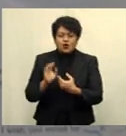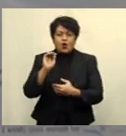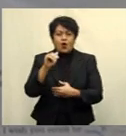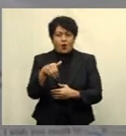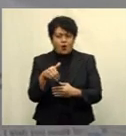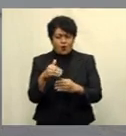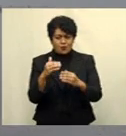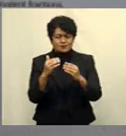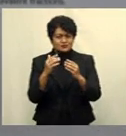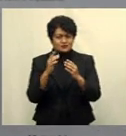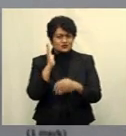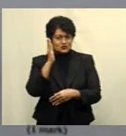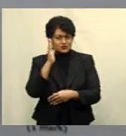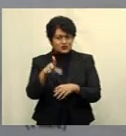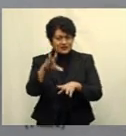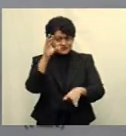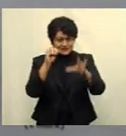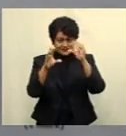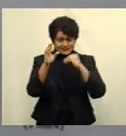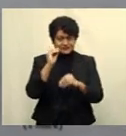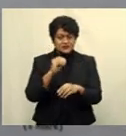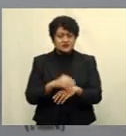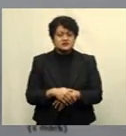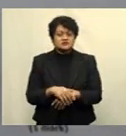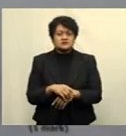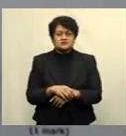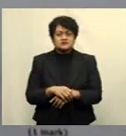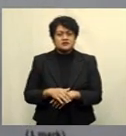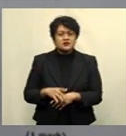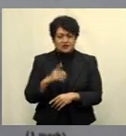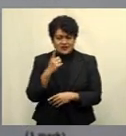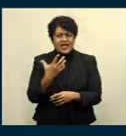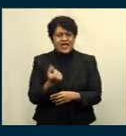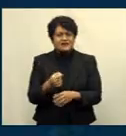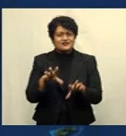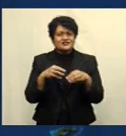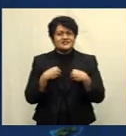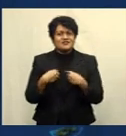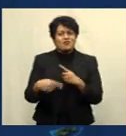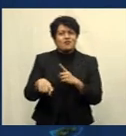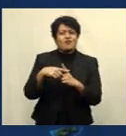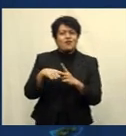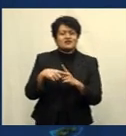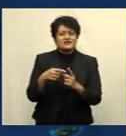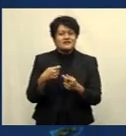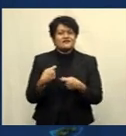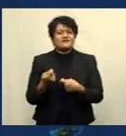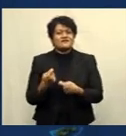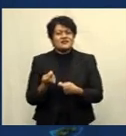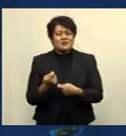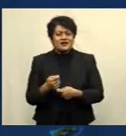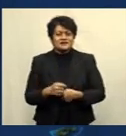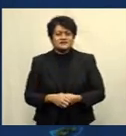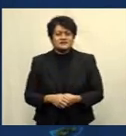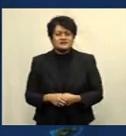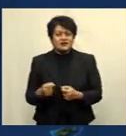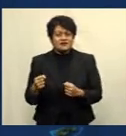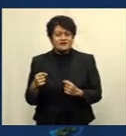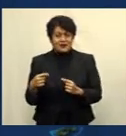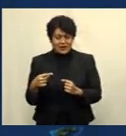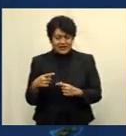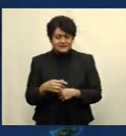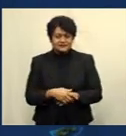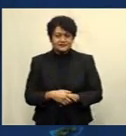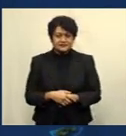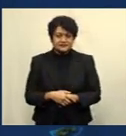since schools are closed nationwide, which has received positive feedback. It has helped a lot to reduce